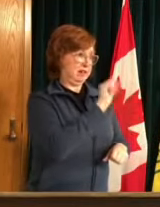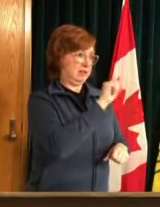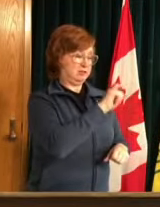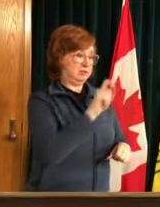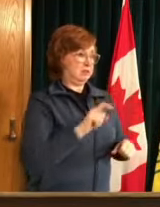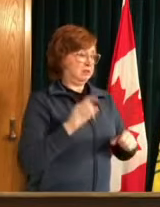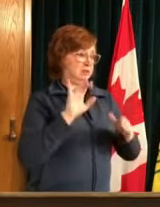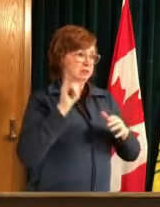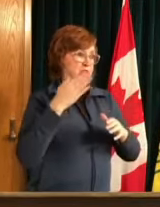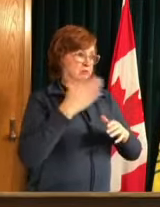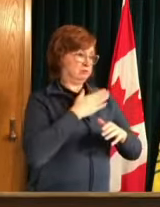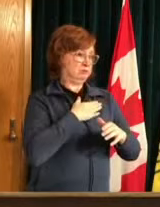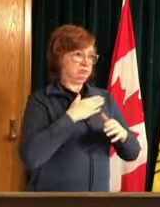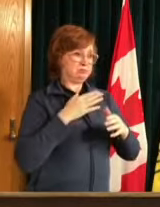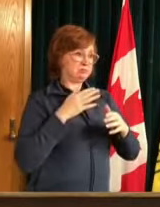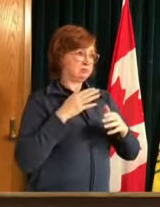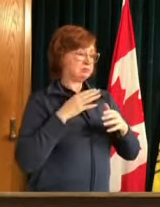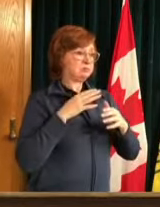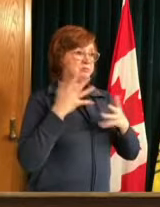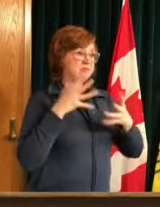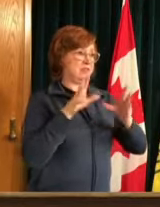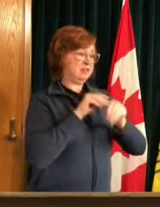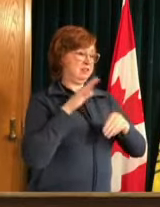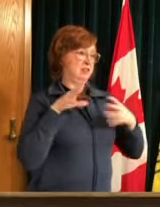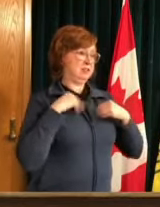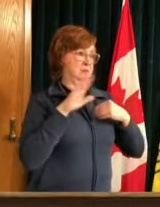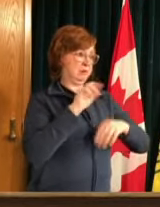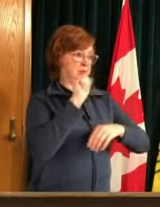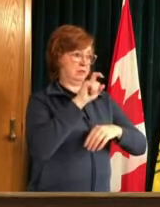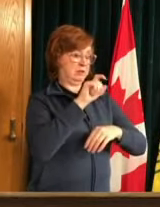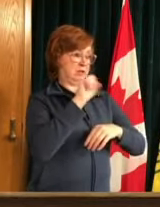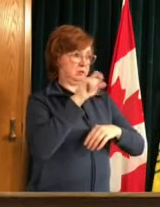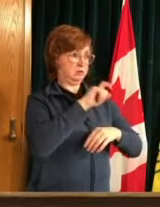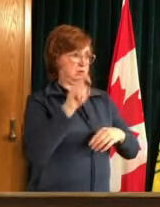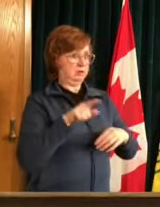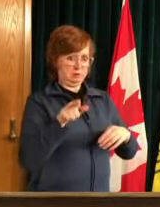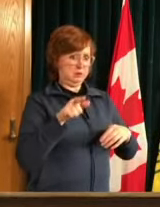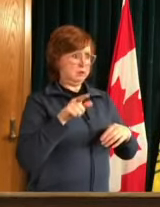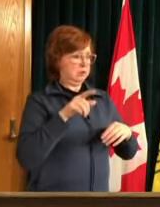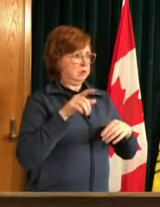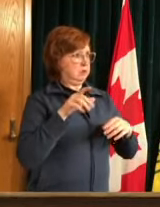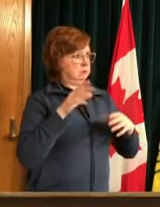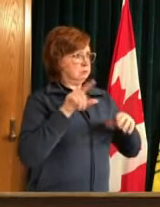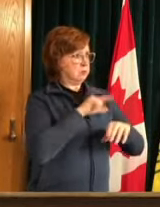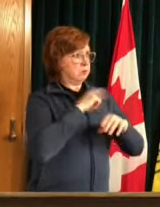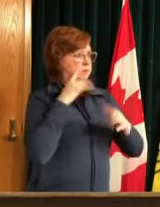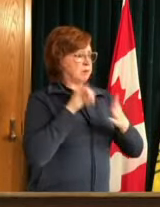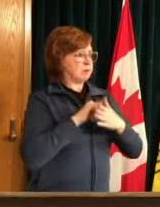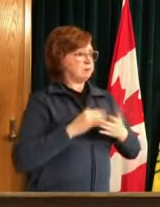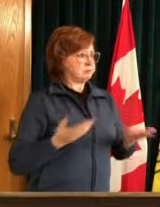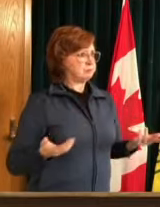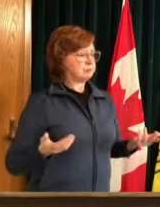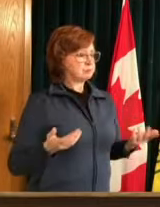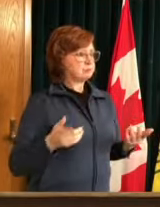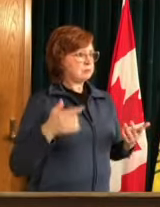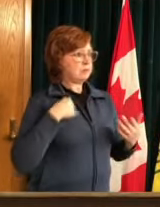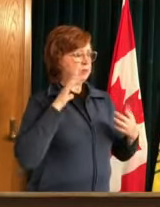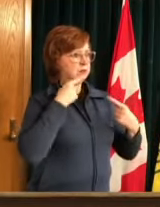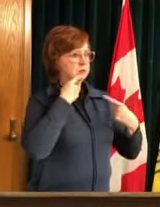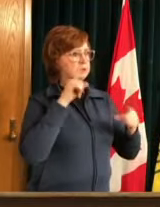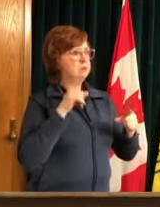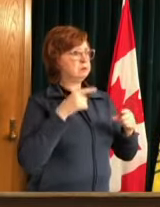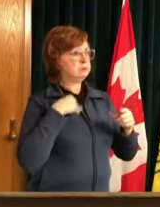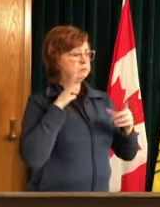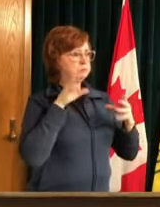prime minister for stepping forward as it is the first vaccine that he is eligible to receive and publicly stating that he will be uh taking